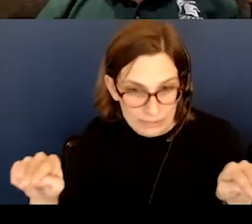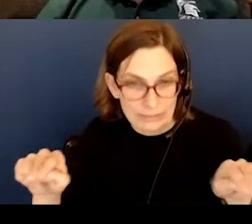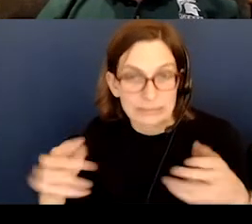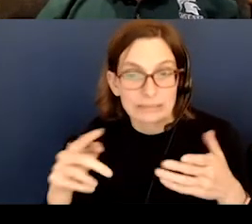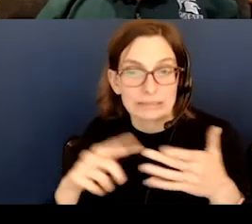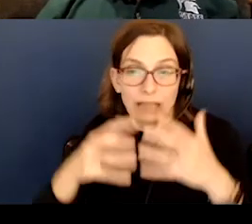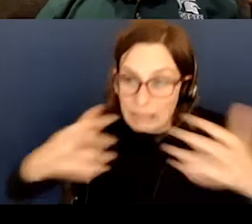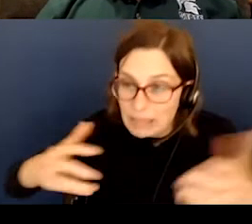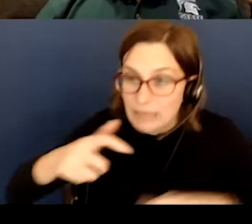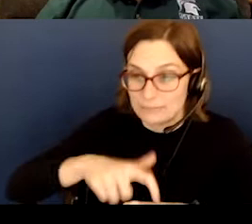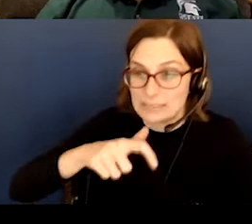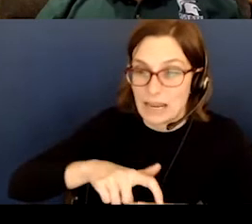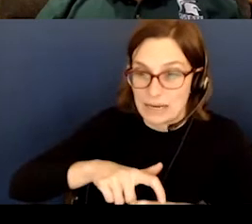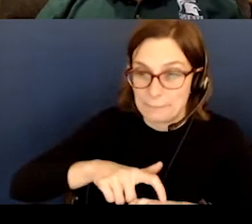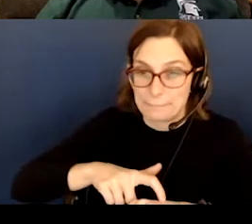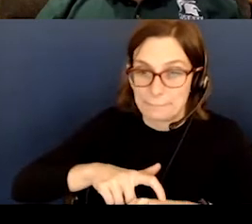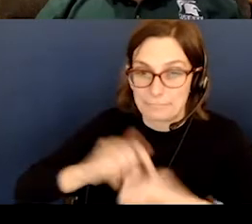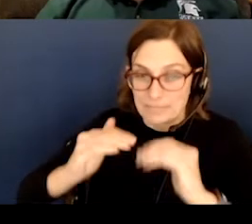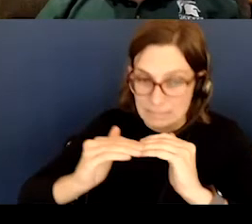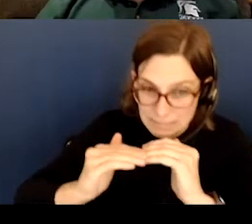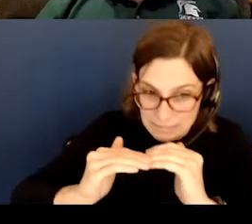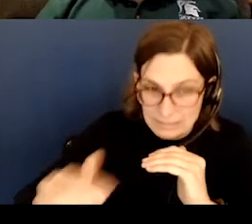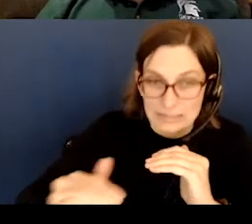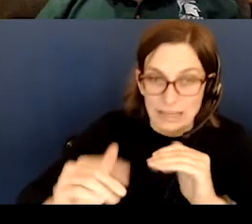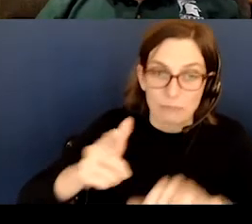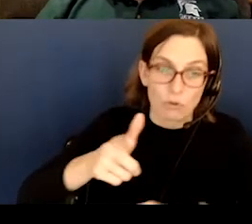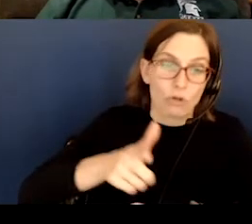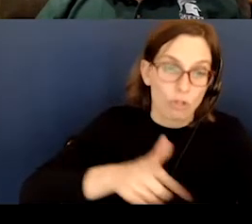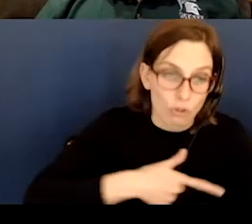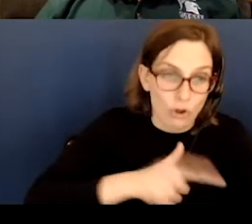of time, and a stable, long government.